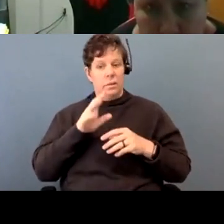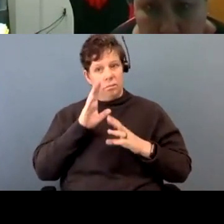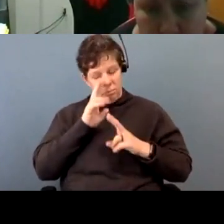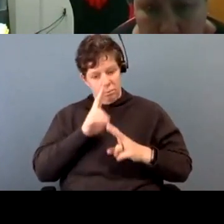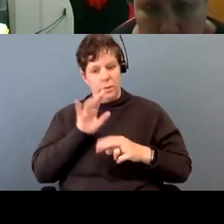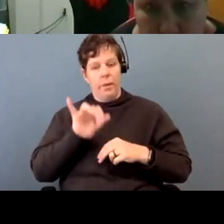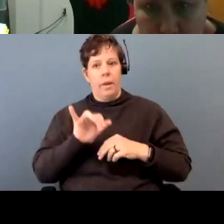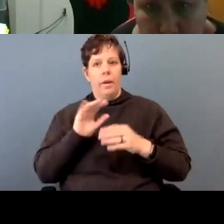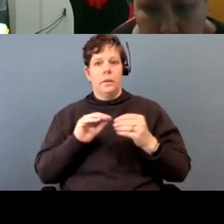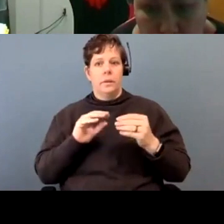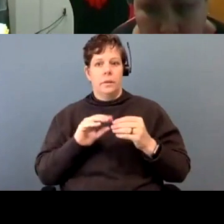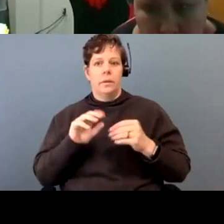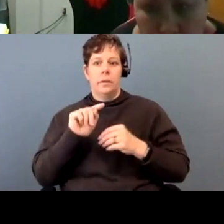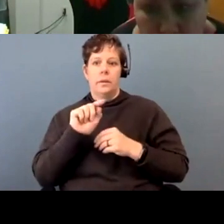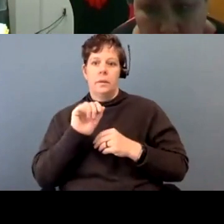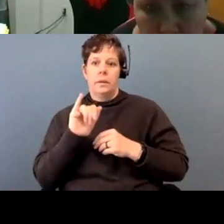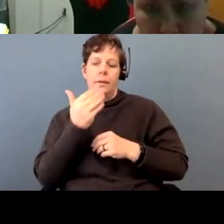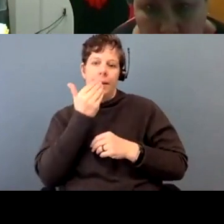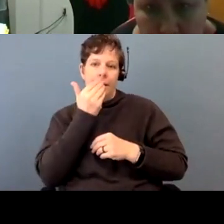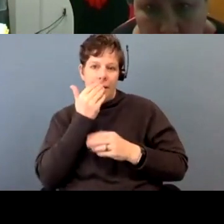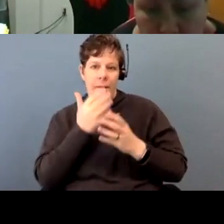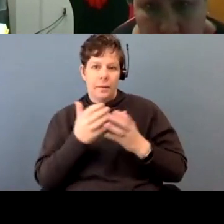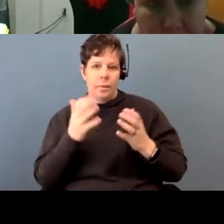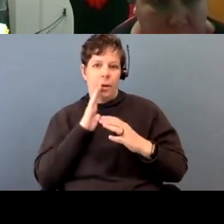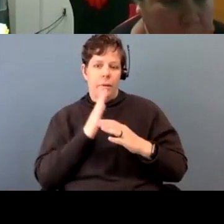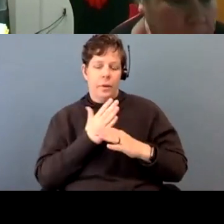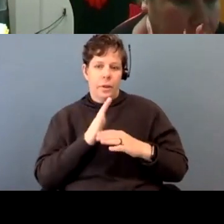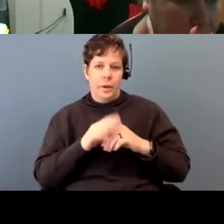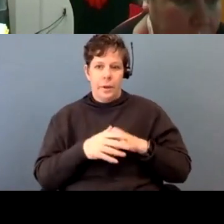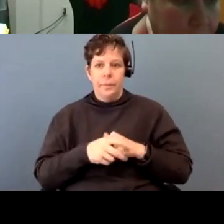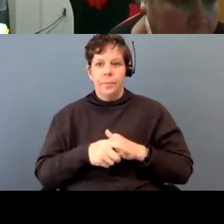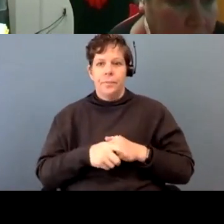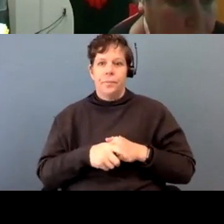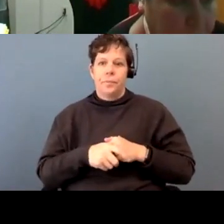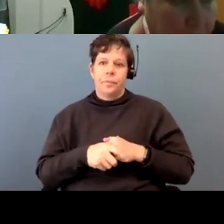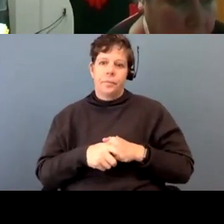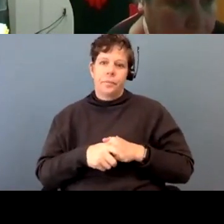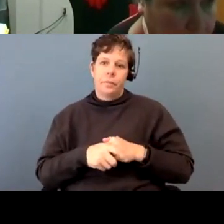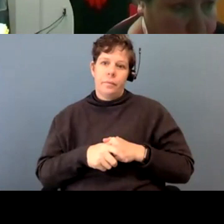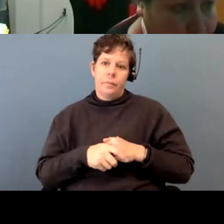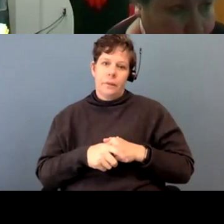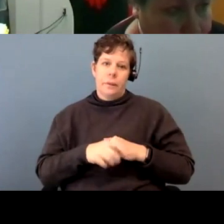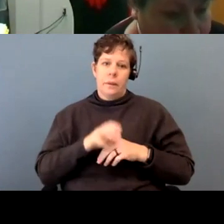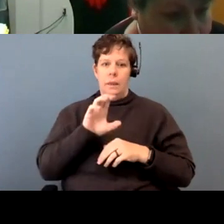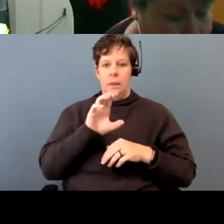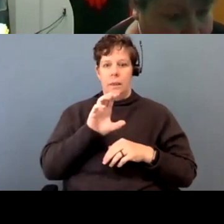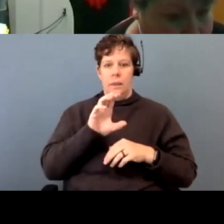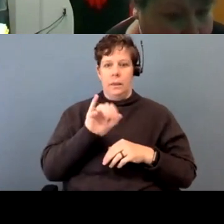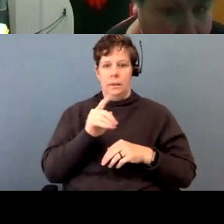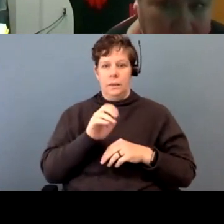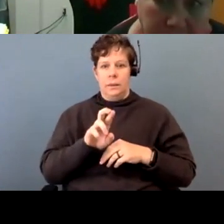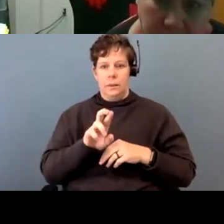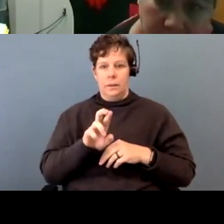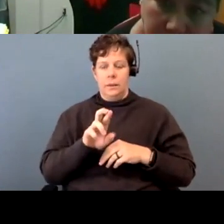Yeah, absolutely. Thank you. Thank you for sharing. Um, okay. So Cinder, this, this, this, I'm not going to make